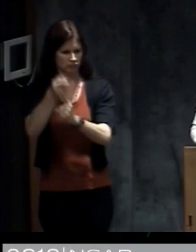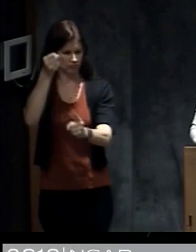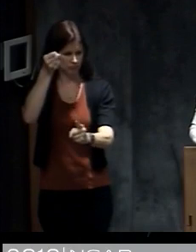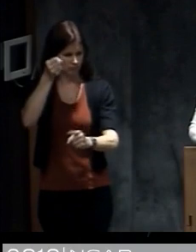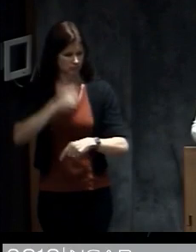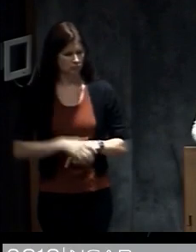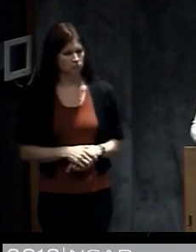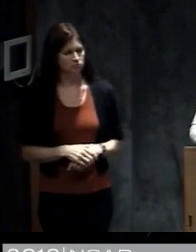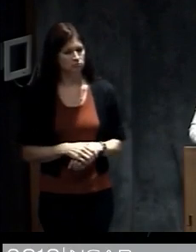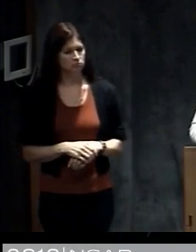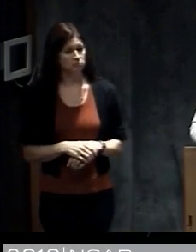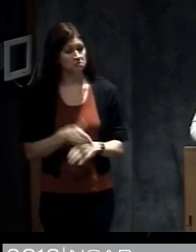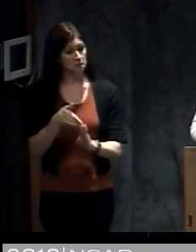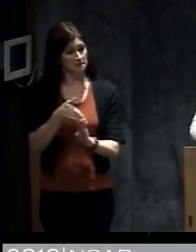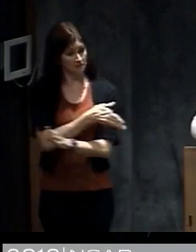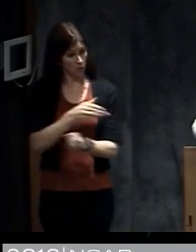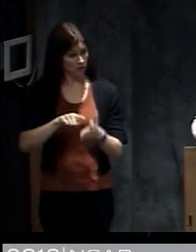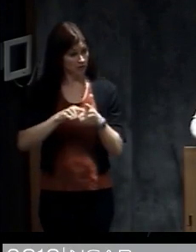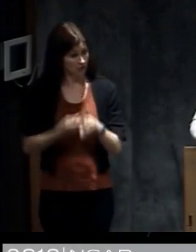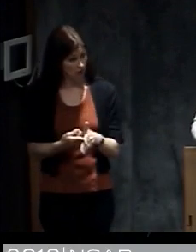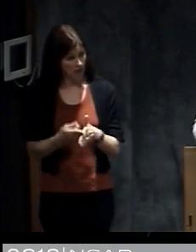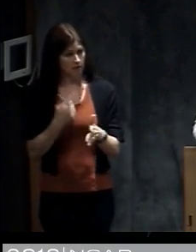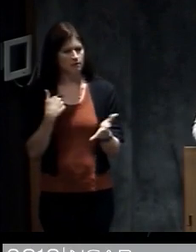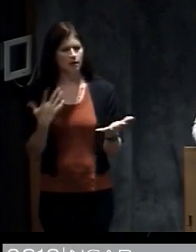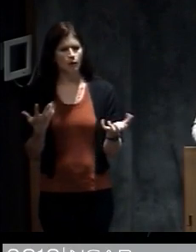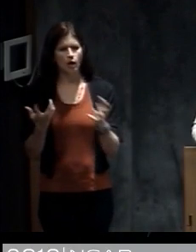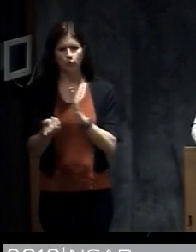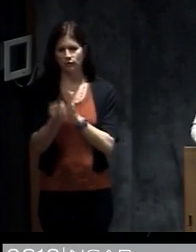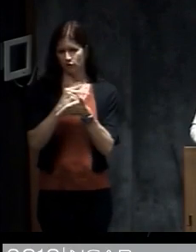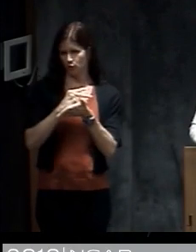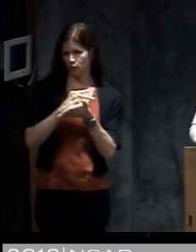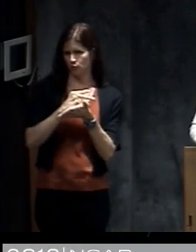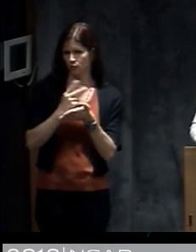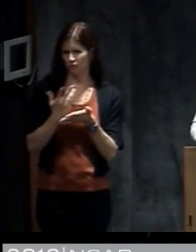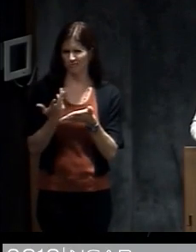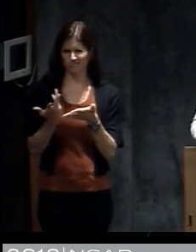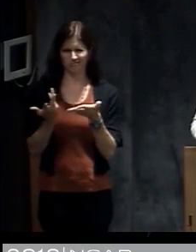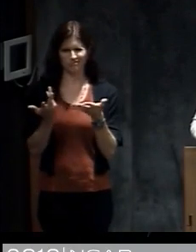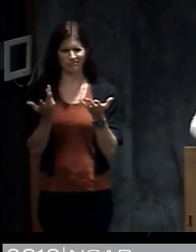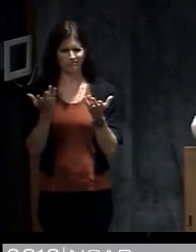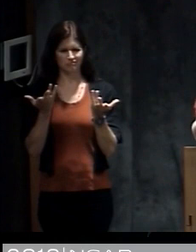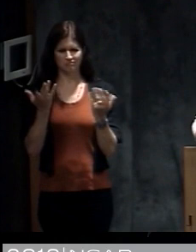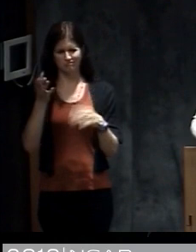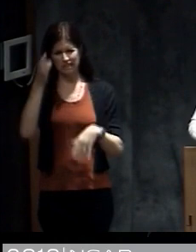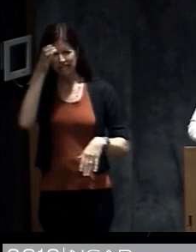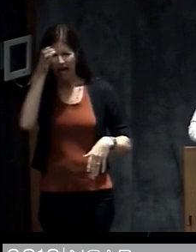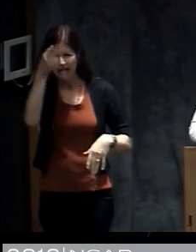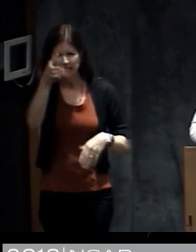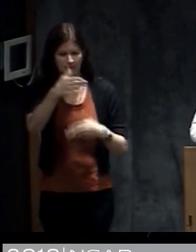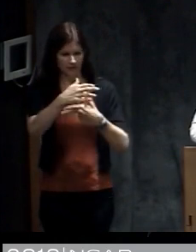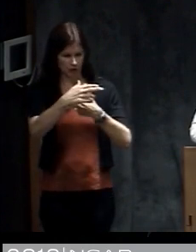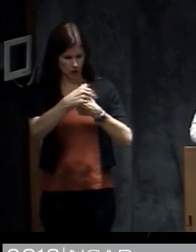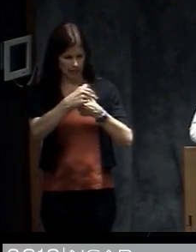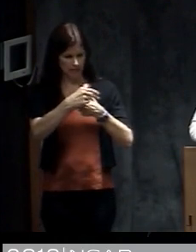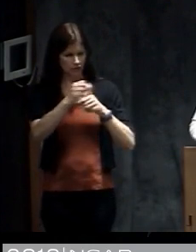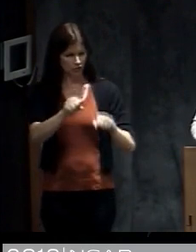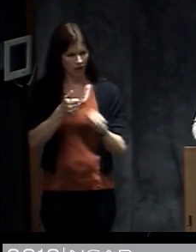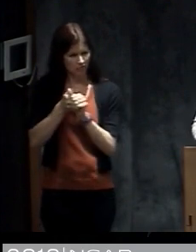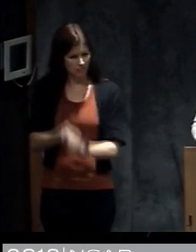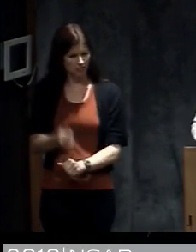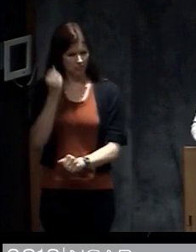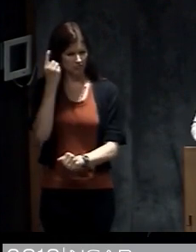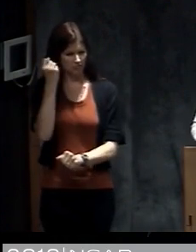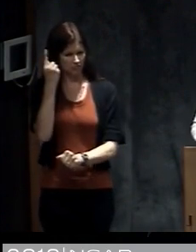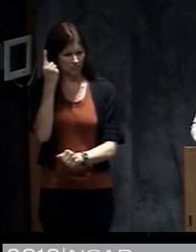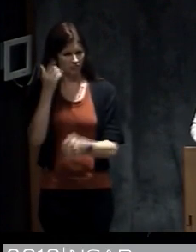starting with the main part of my talk I wanted to review some basic concepts about hurricanes to help people follow along in the presentation. So